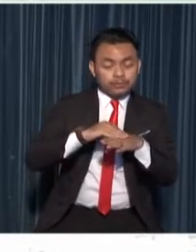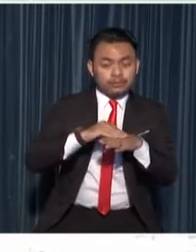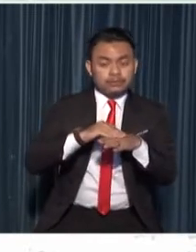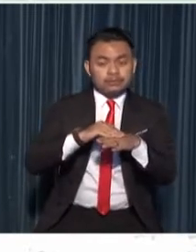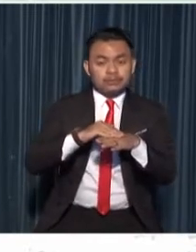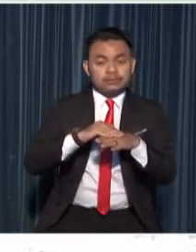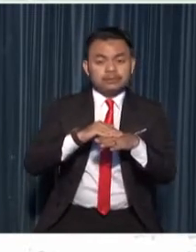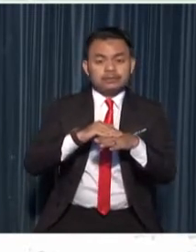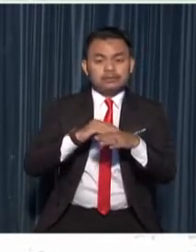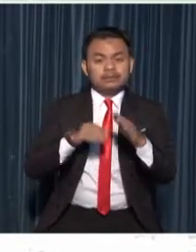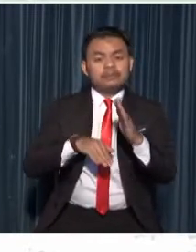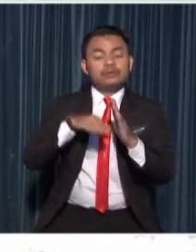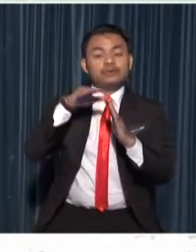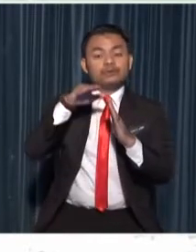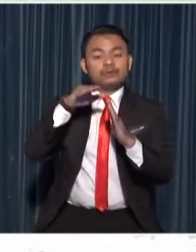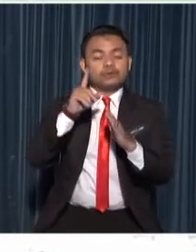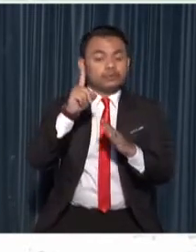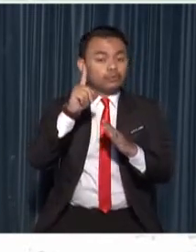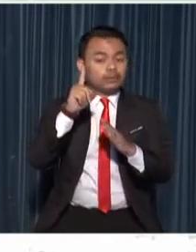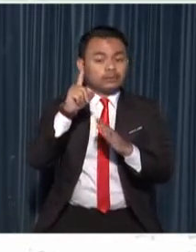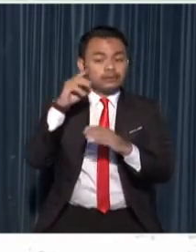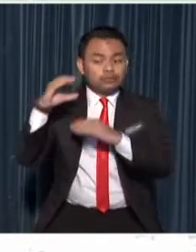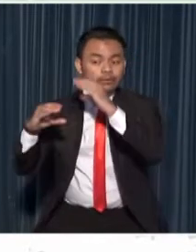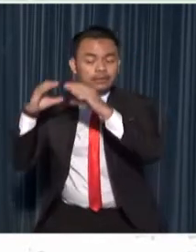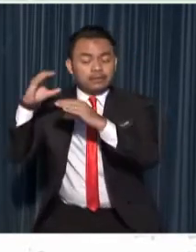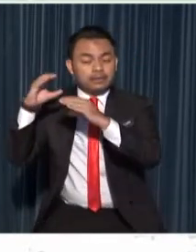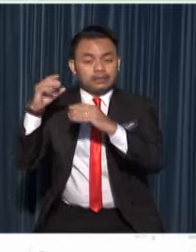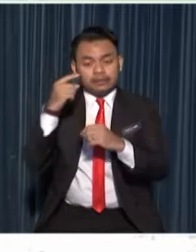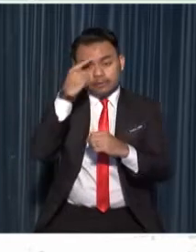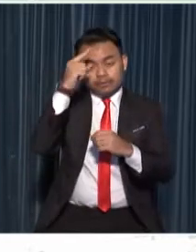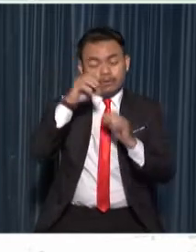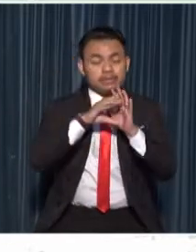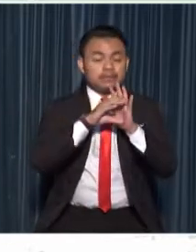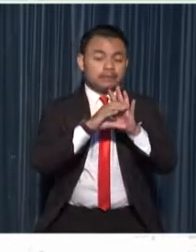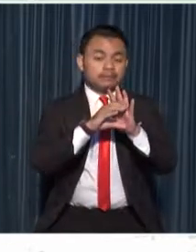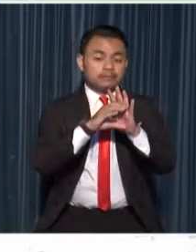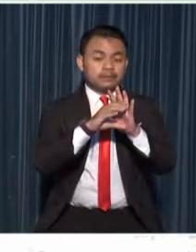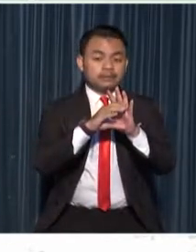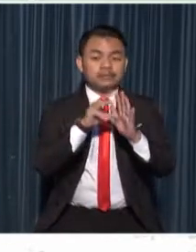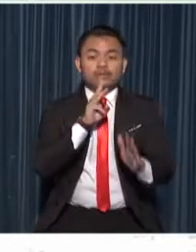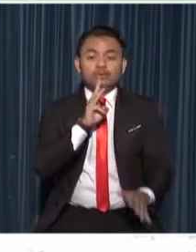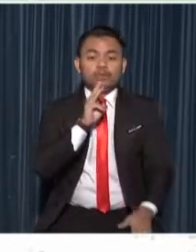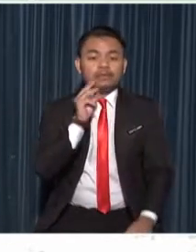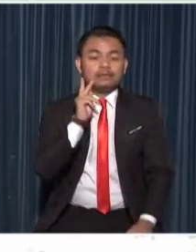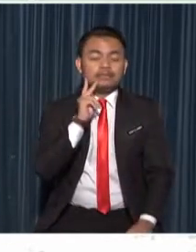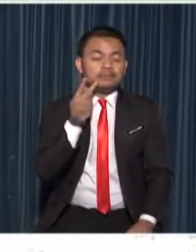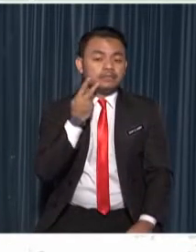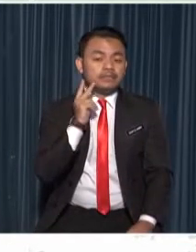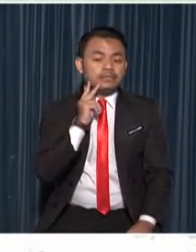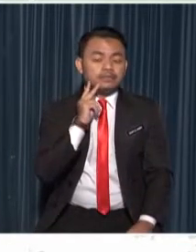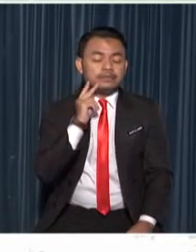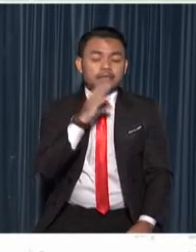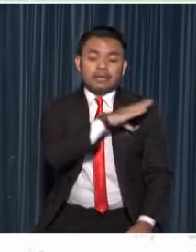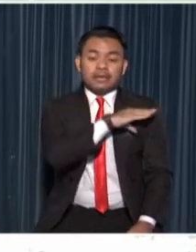one way for example water spinach and